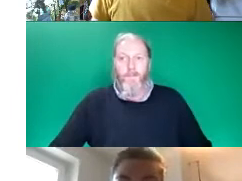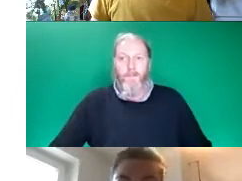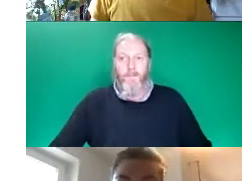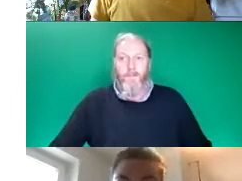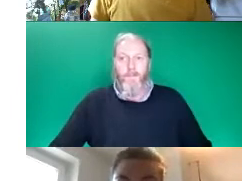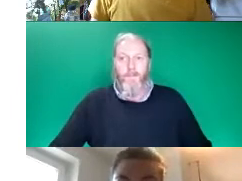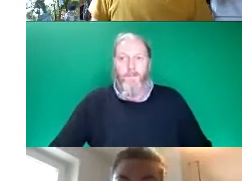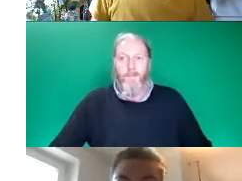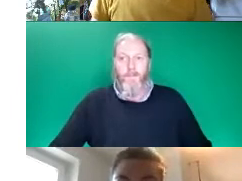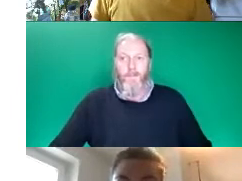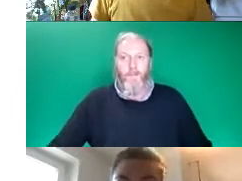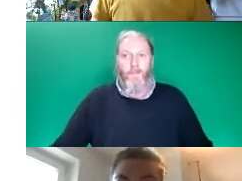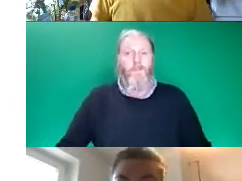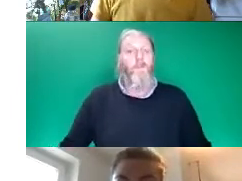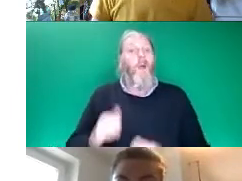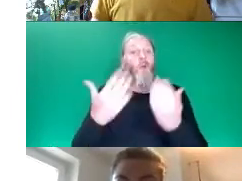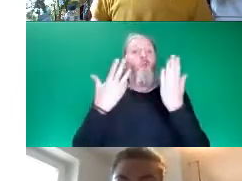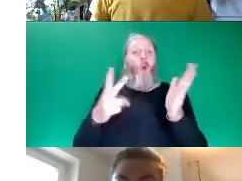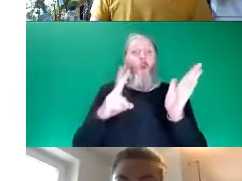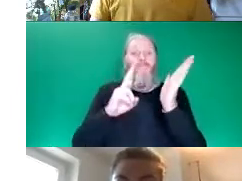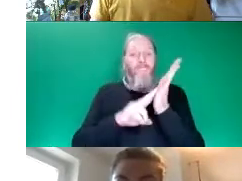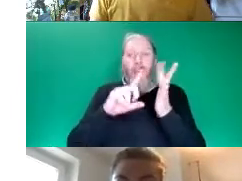Okay so VIP community funds.